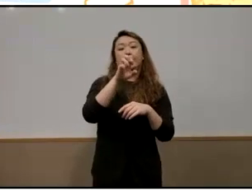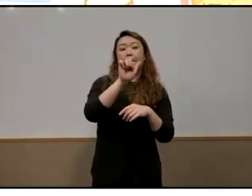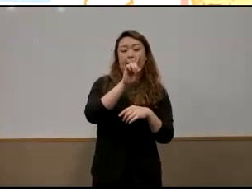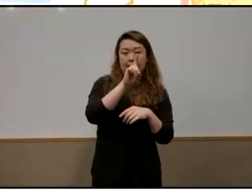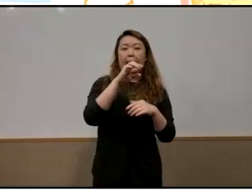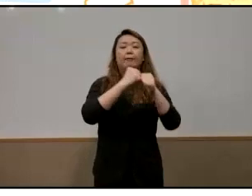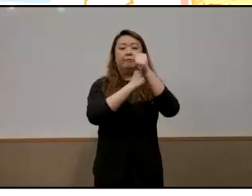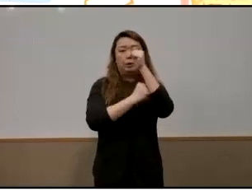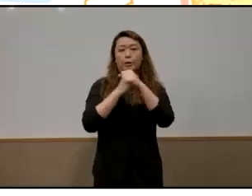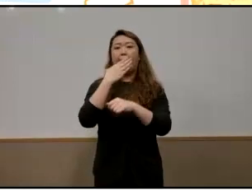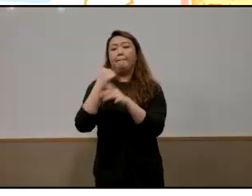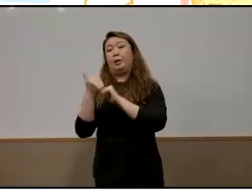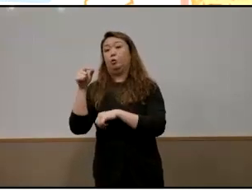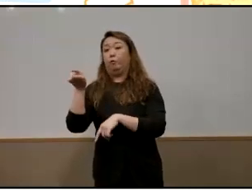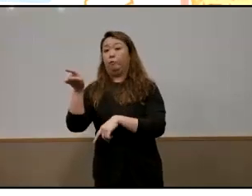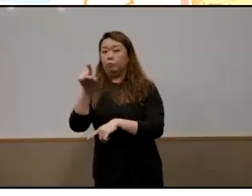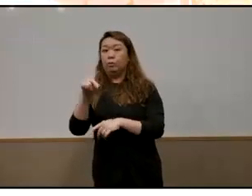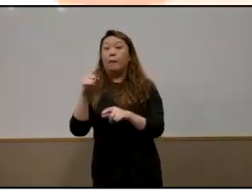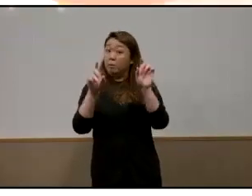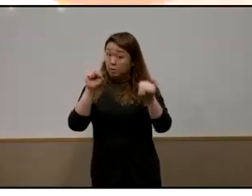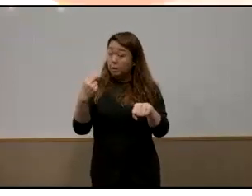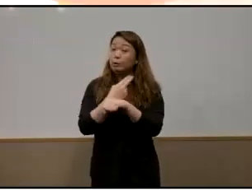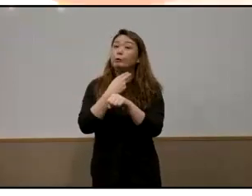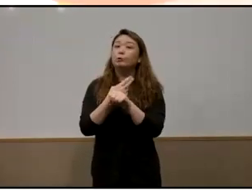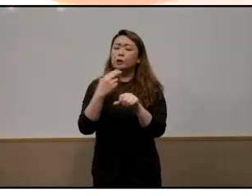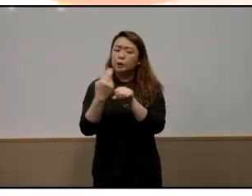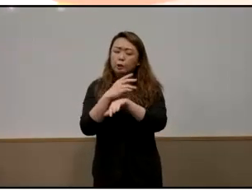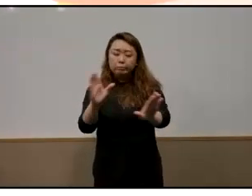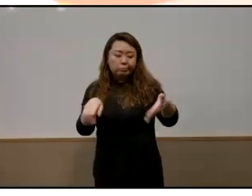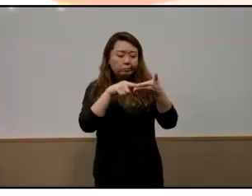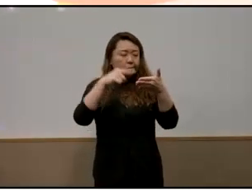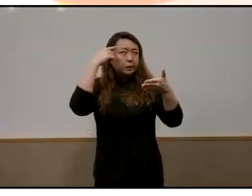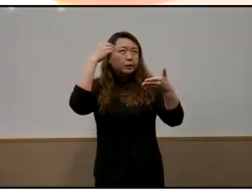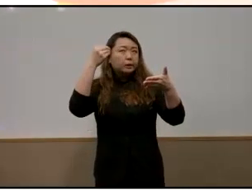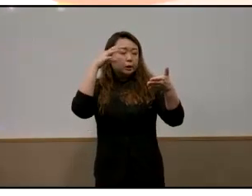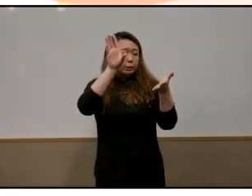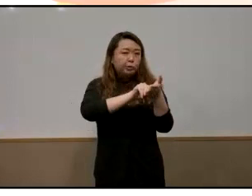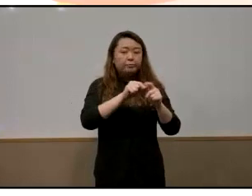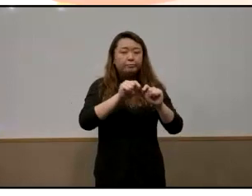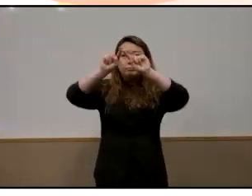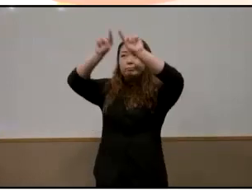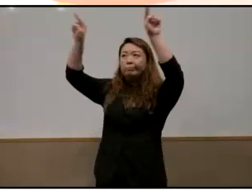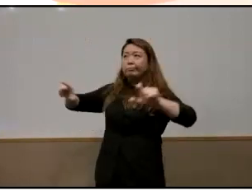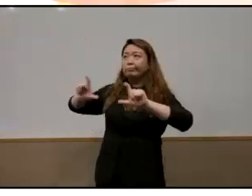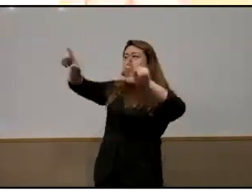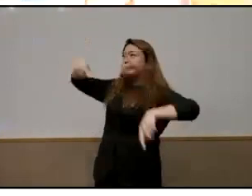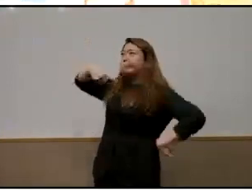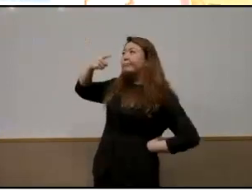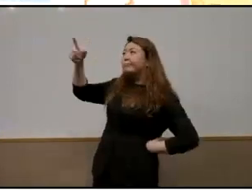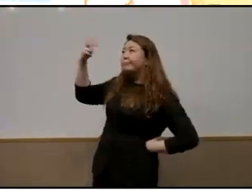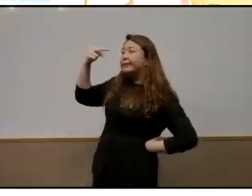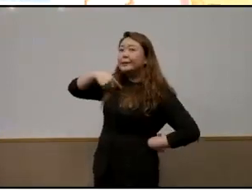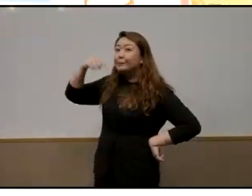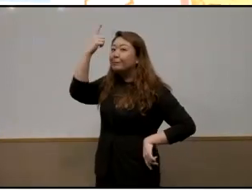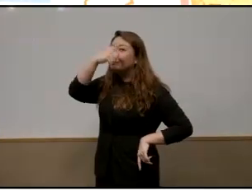conversations reimagined series but use it use it to ponder use it think print it up put it in your room you're to see it look at my beautiful face or